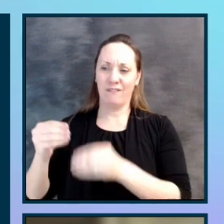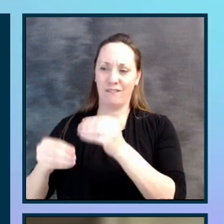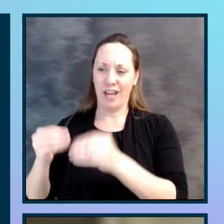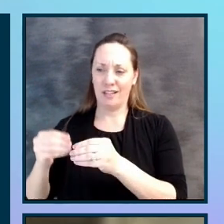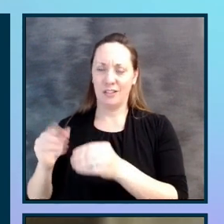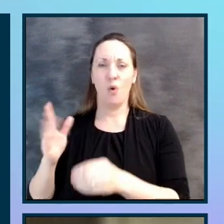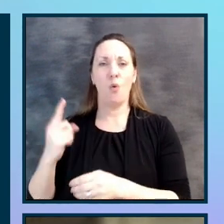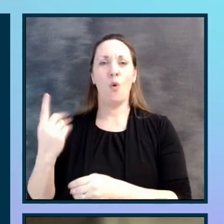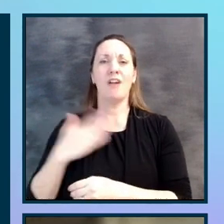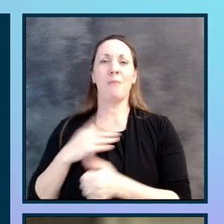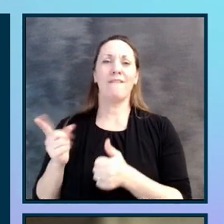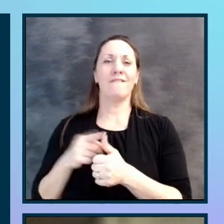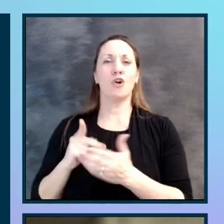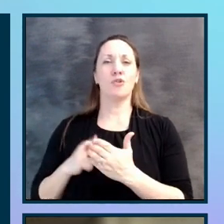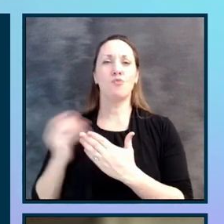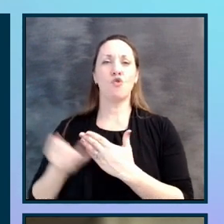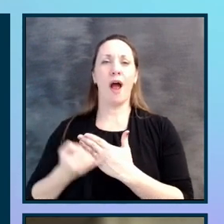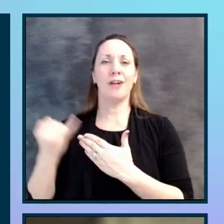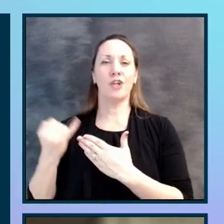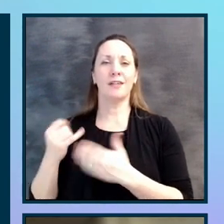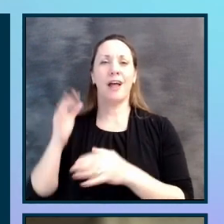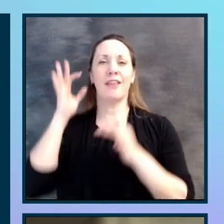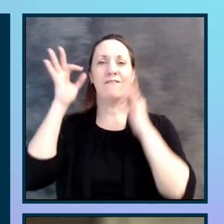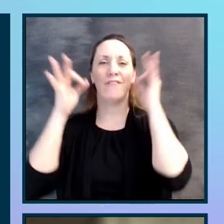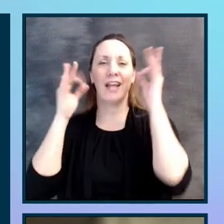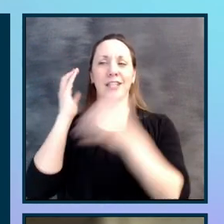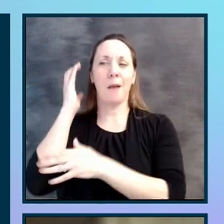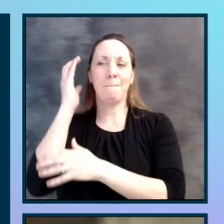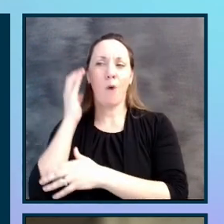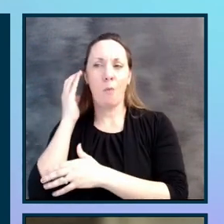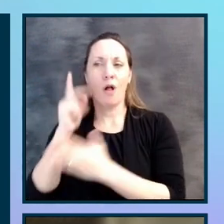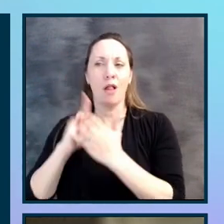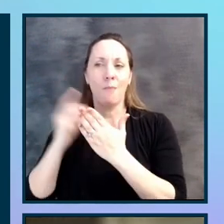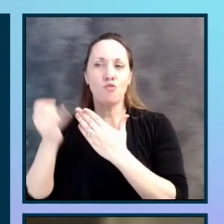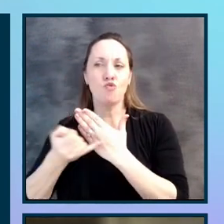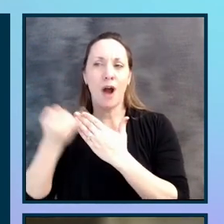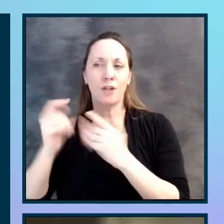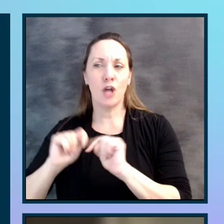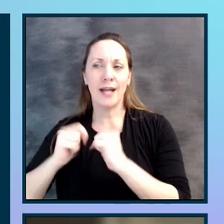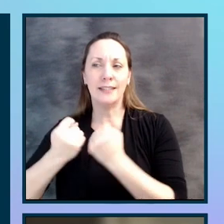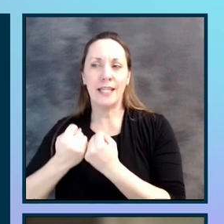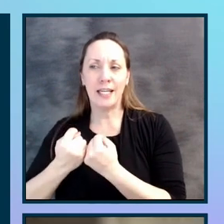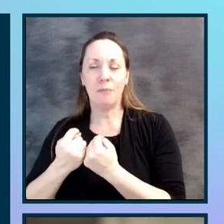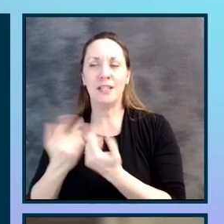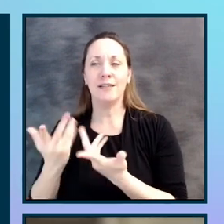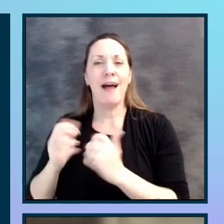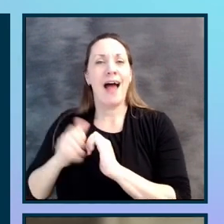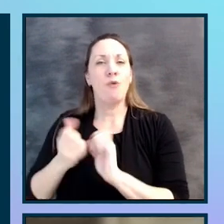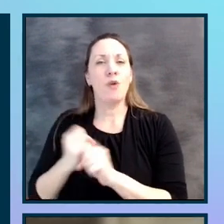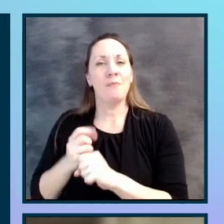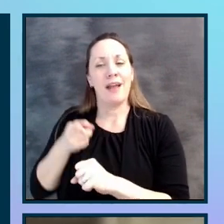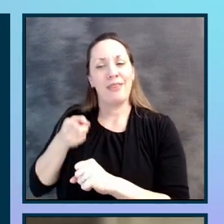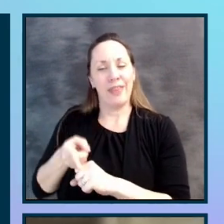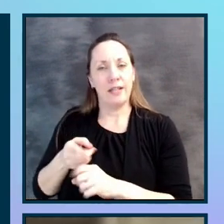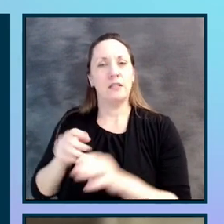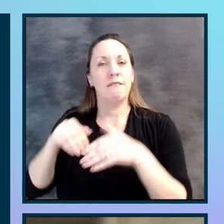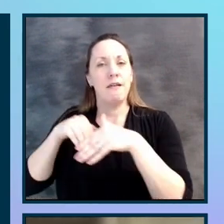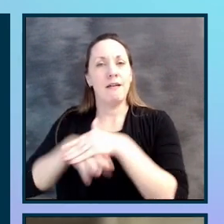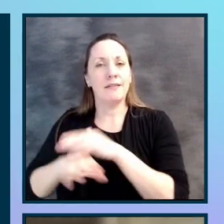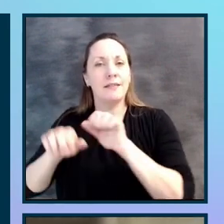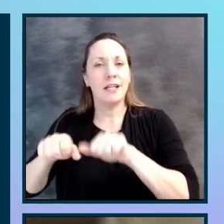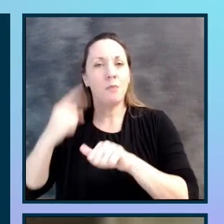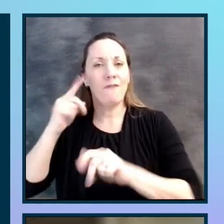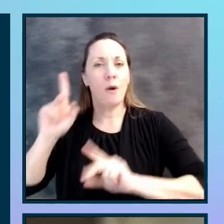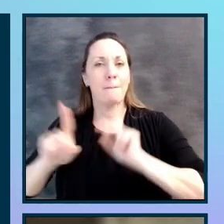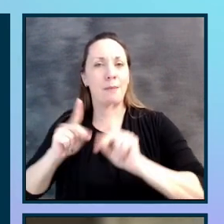projects on the fantasy mobile product team was figuring out, okay, how do we make this product accessible for people to be able to use